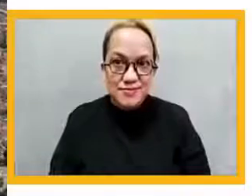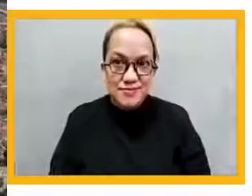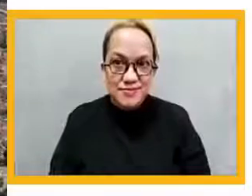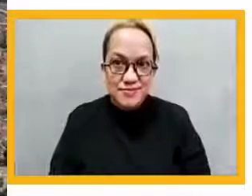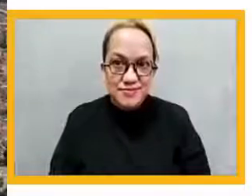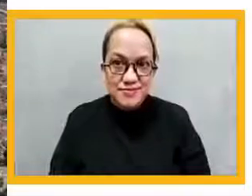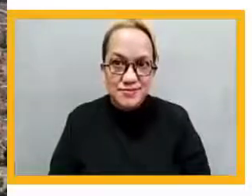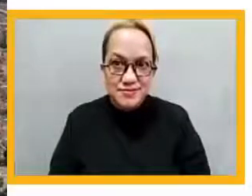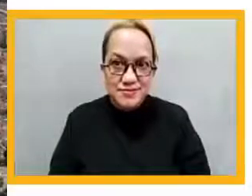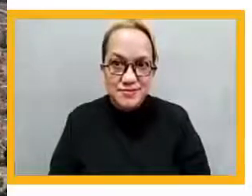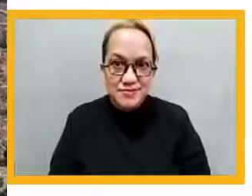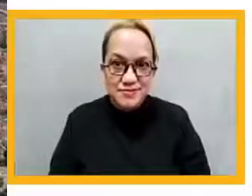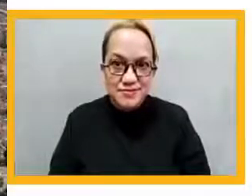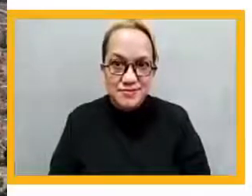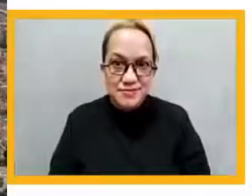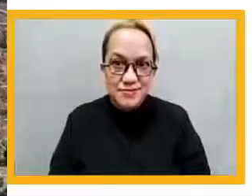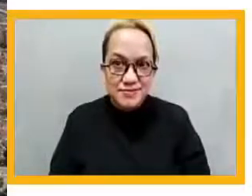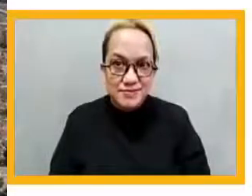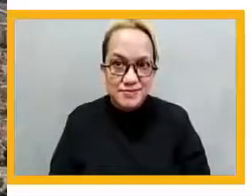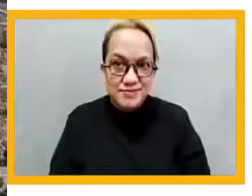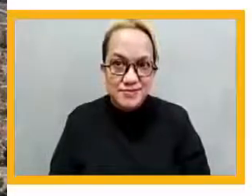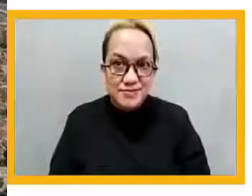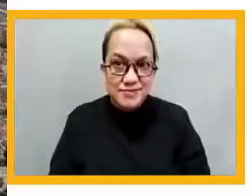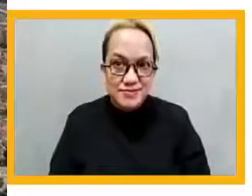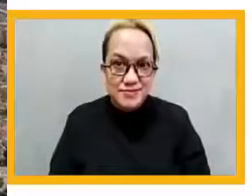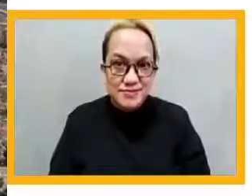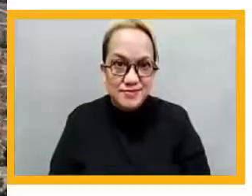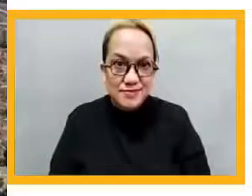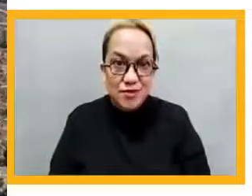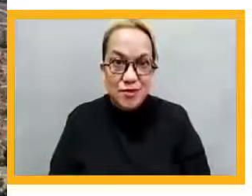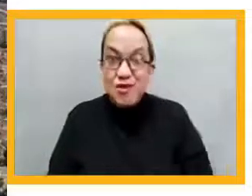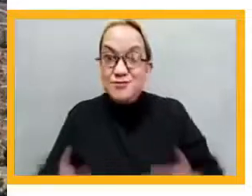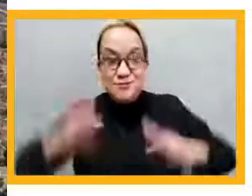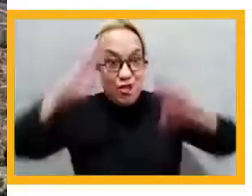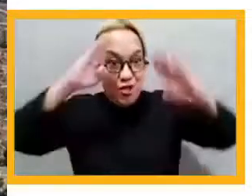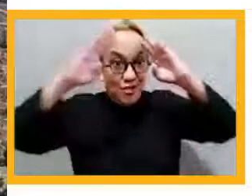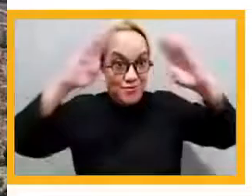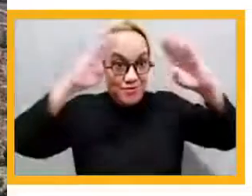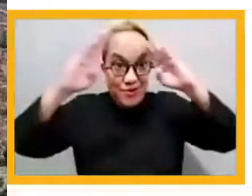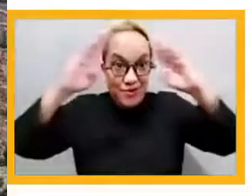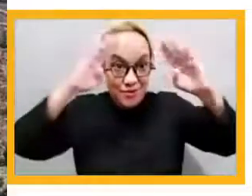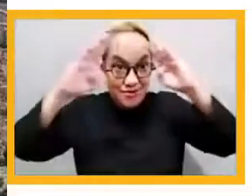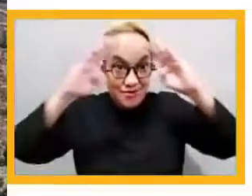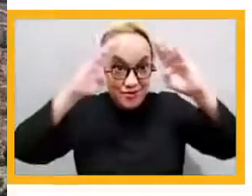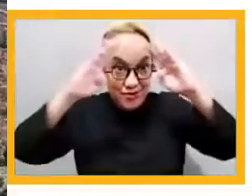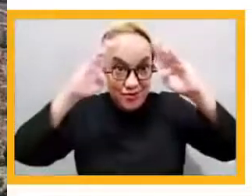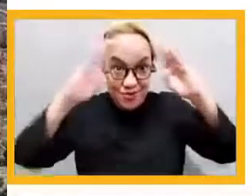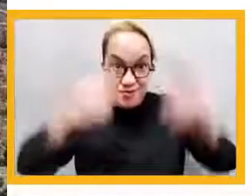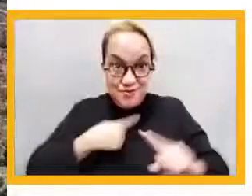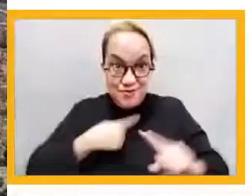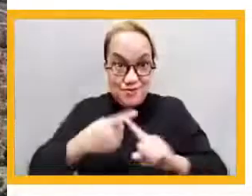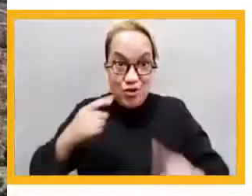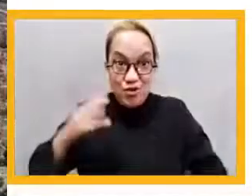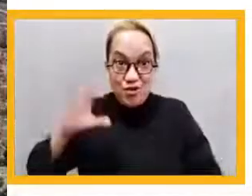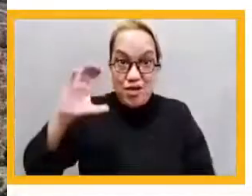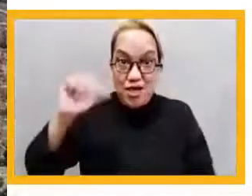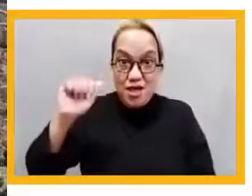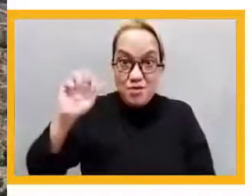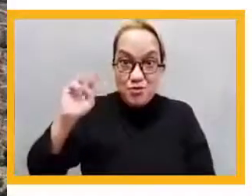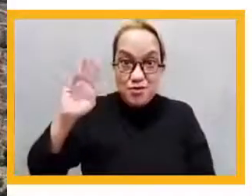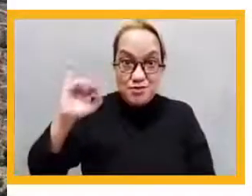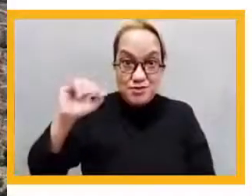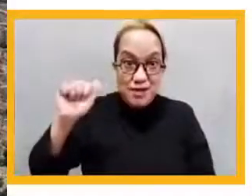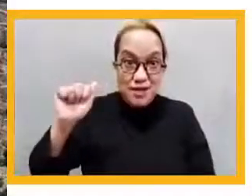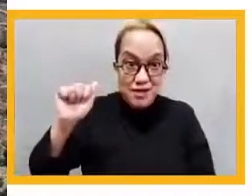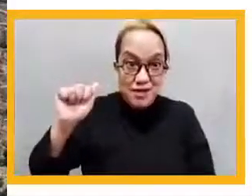Greetings from Colombia. It is my pleasure and honor to address you in this